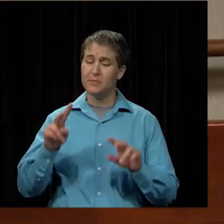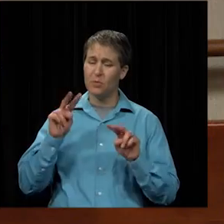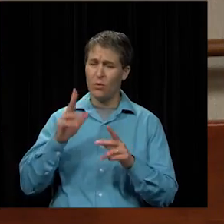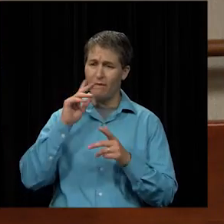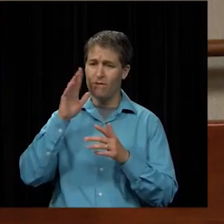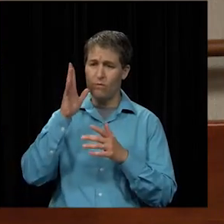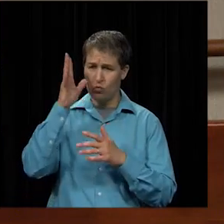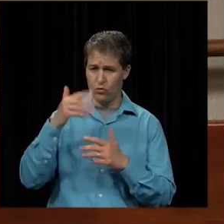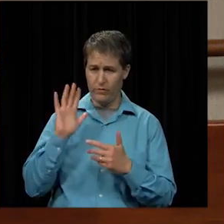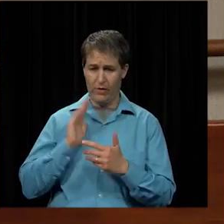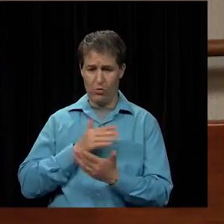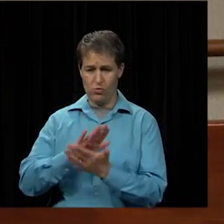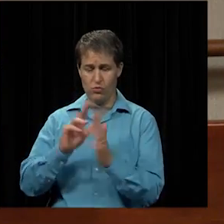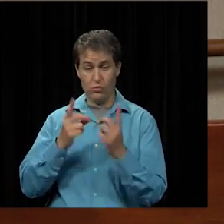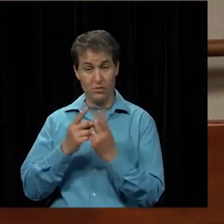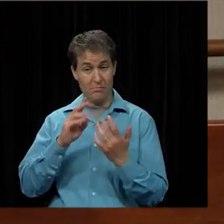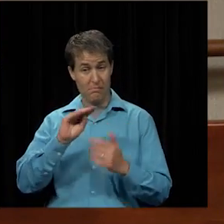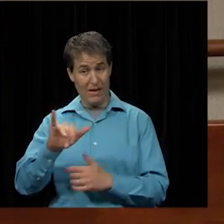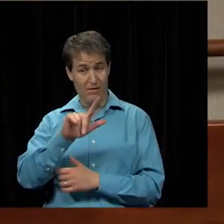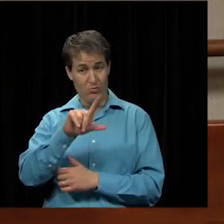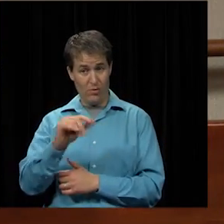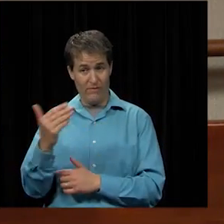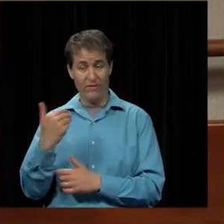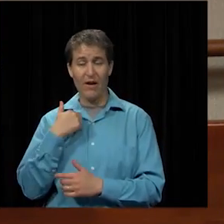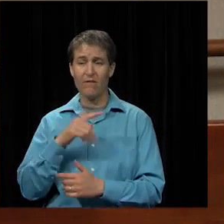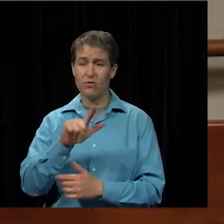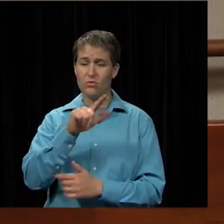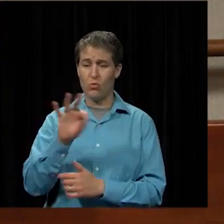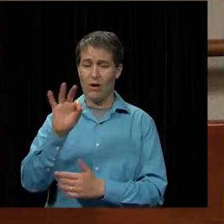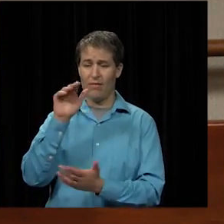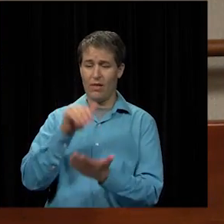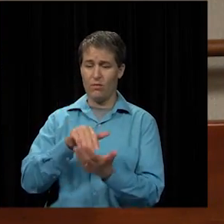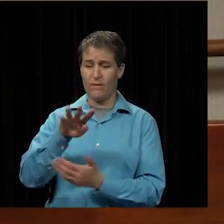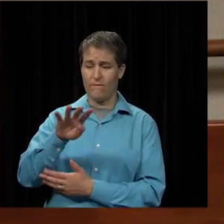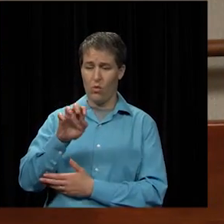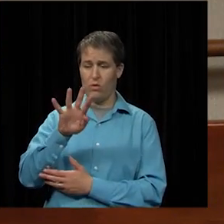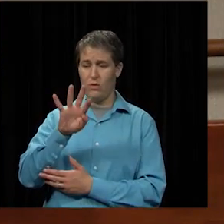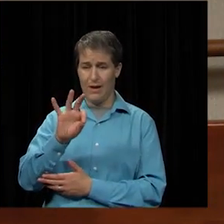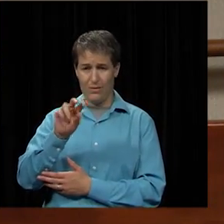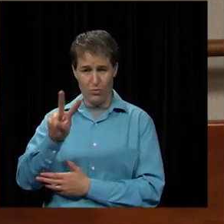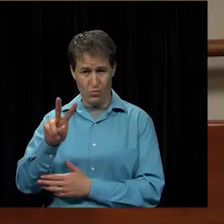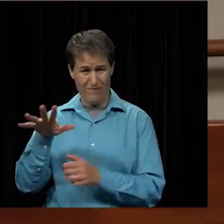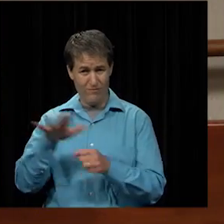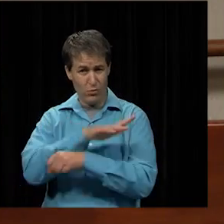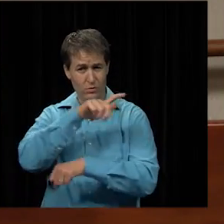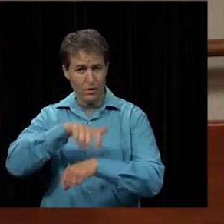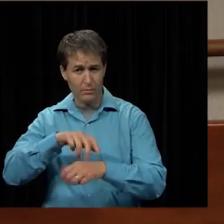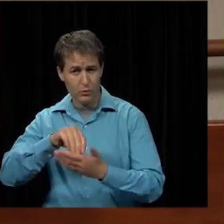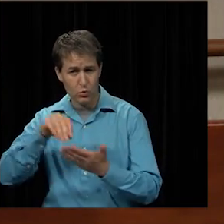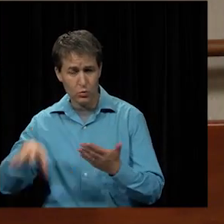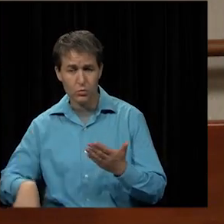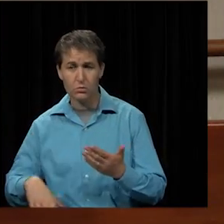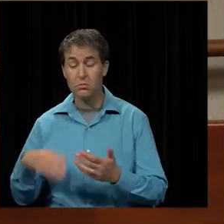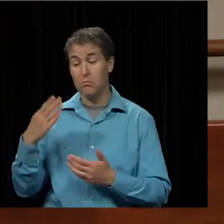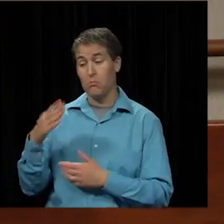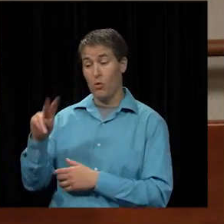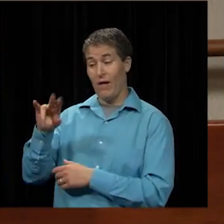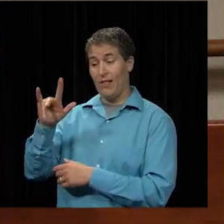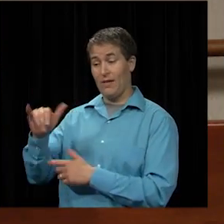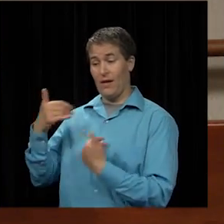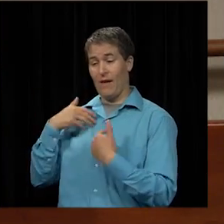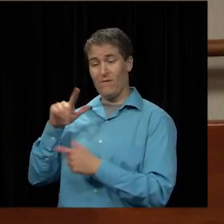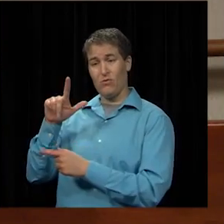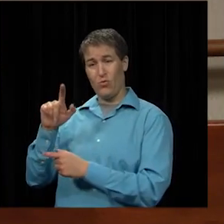currently have, as of May of 2015, 29,492 full-time students. Blue Valley has